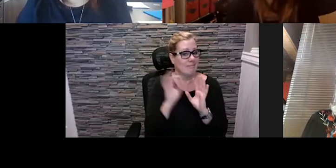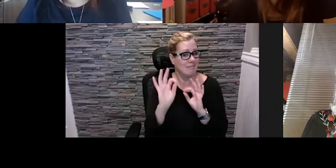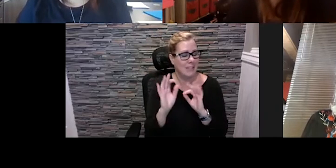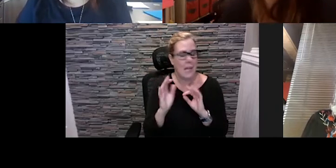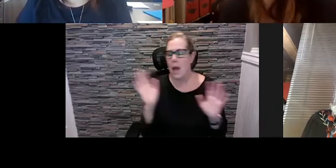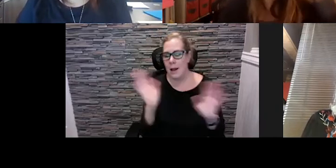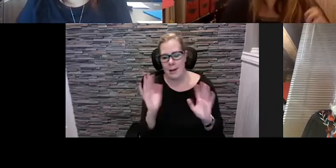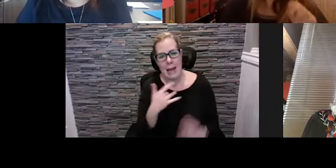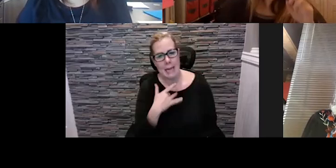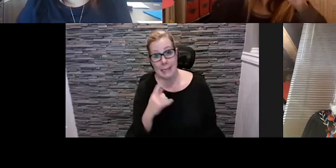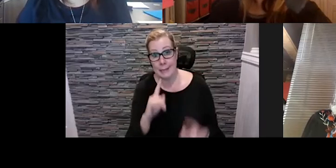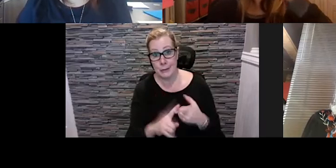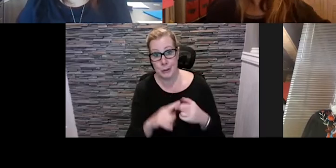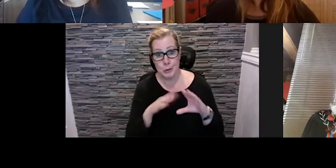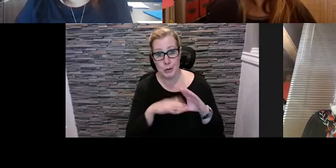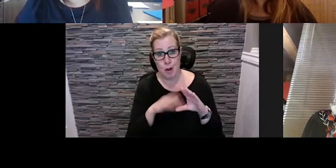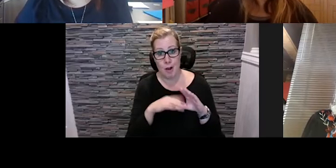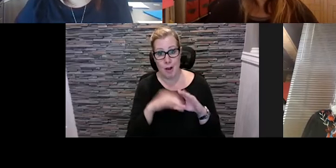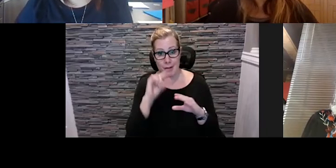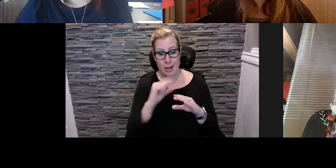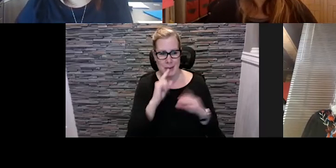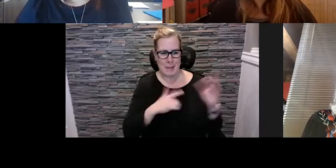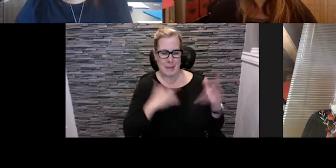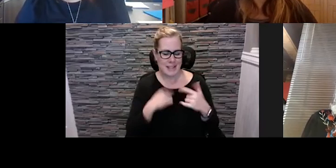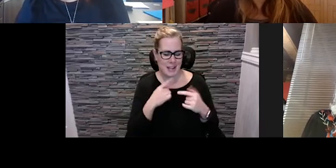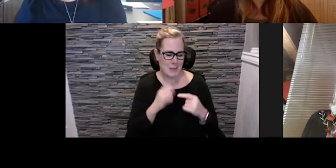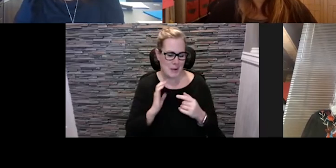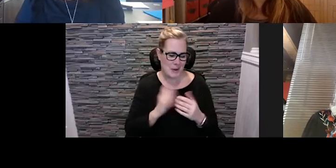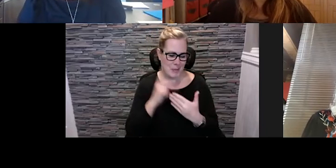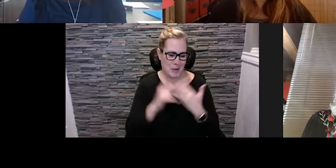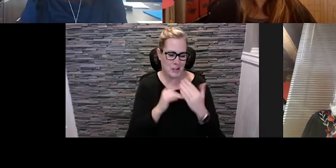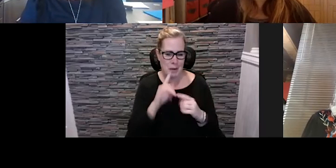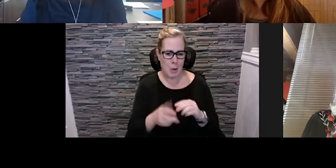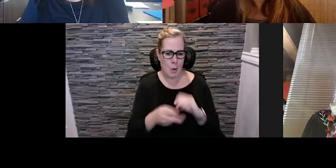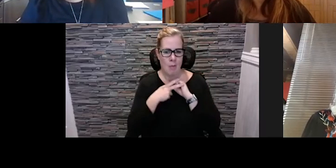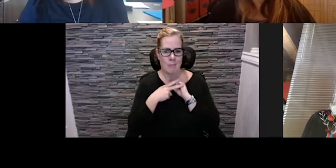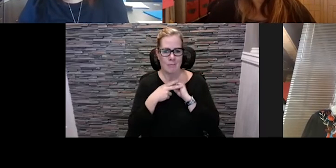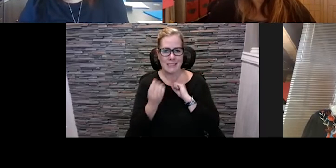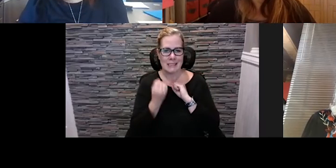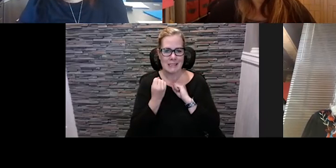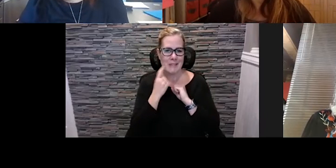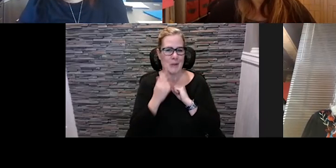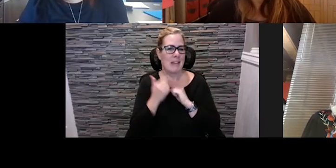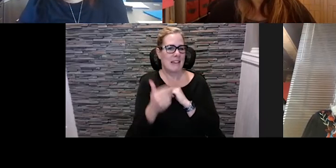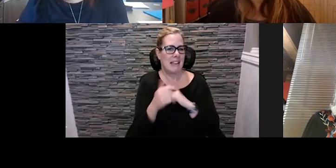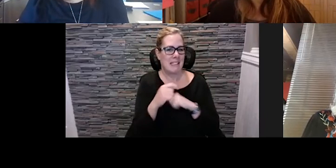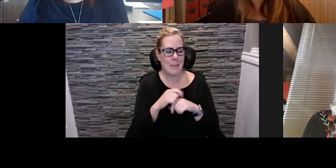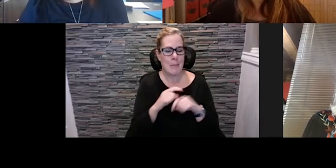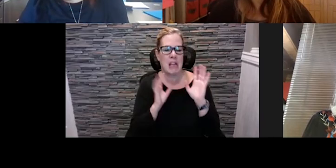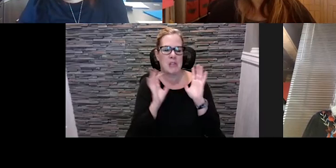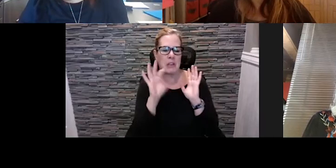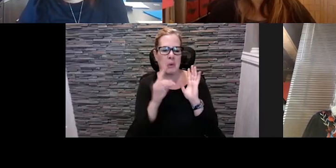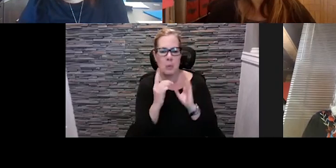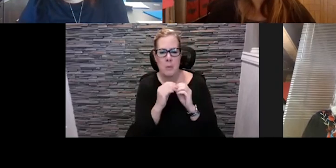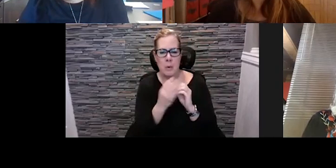i i tend to ramble a little bit i'm pretty uh excited about the project and we'll save it for for next uh for the next session but i will say uh one